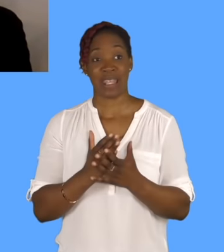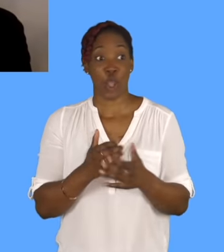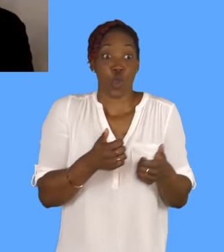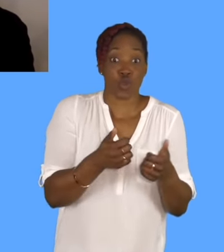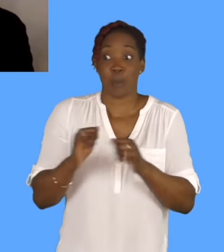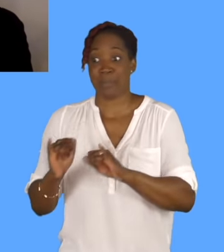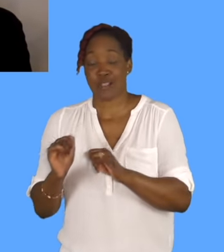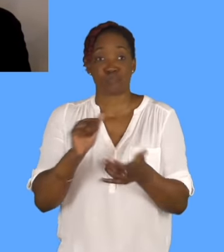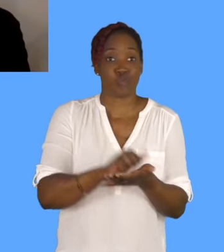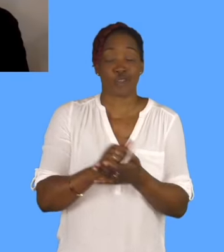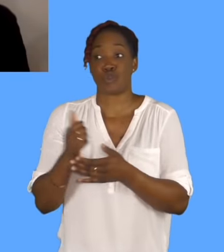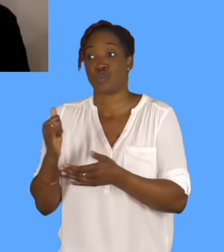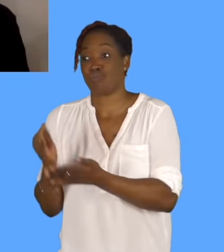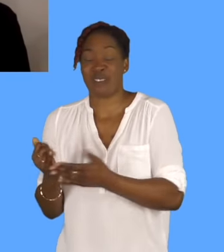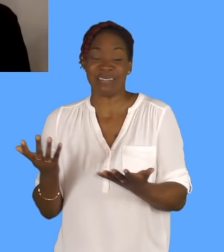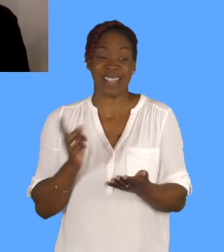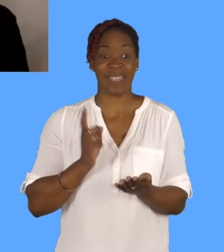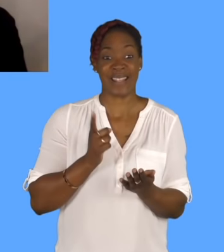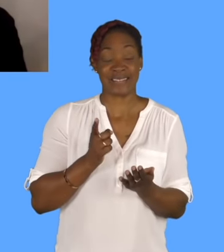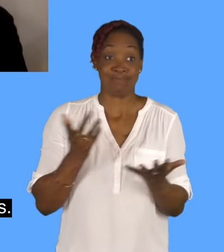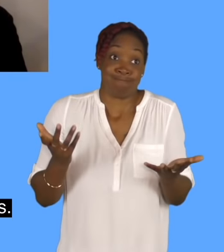cynical or anything. I'm just saying that it's interesting.